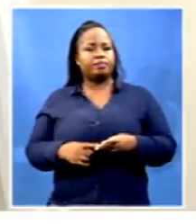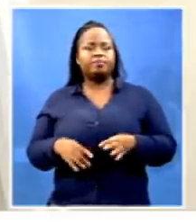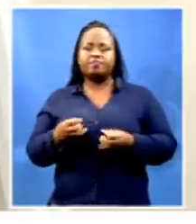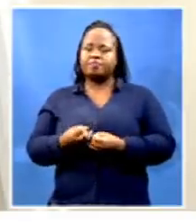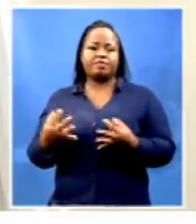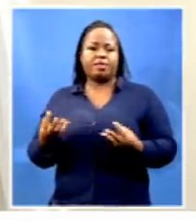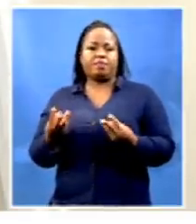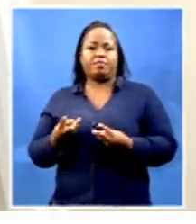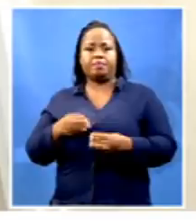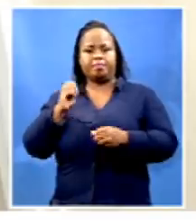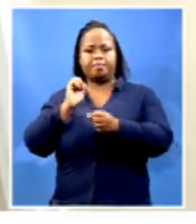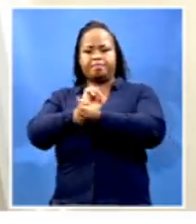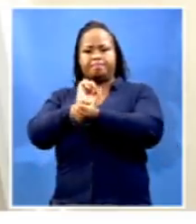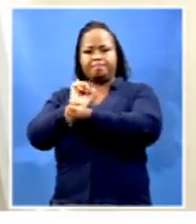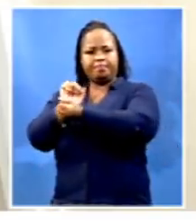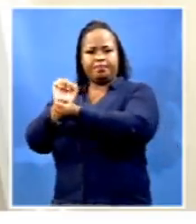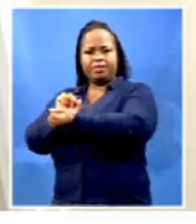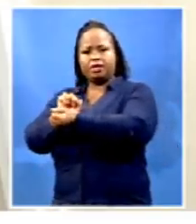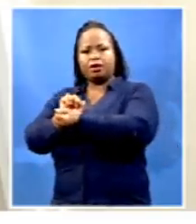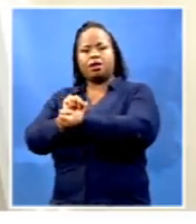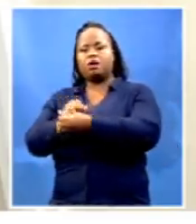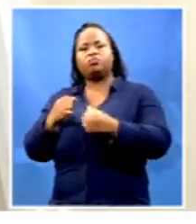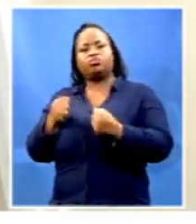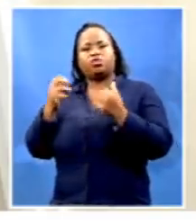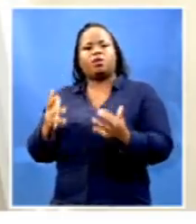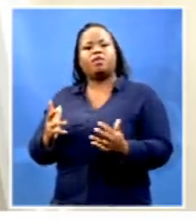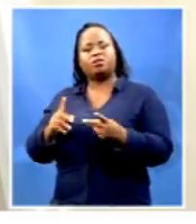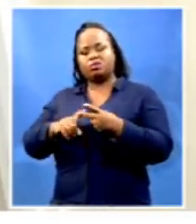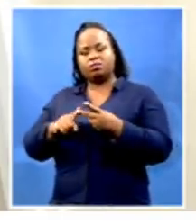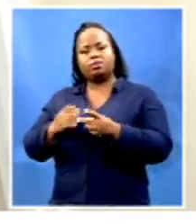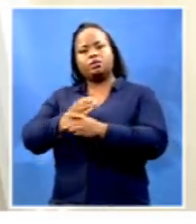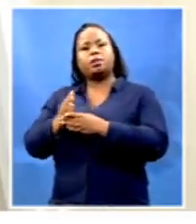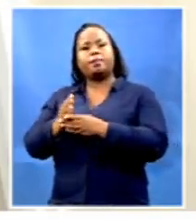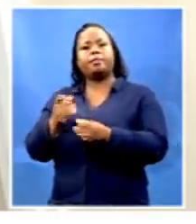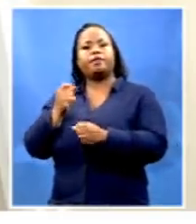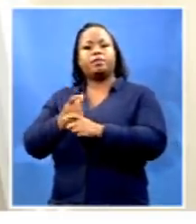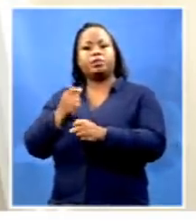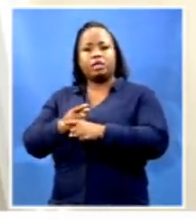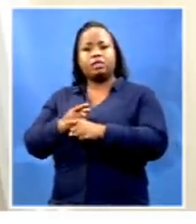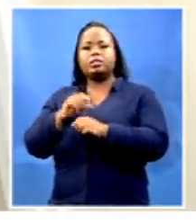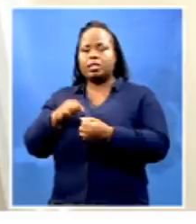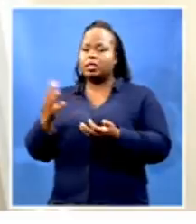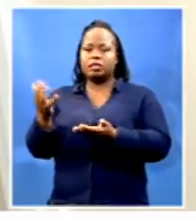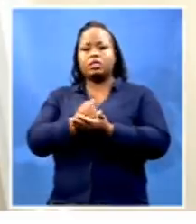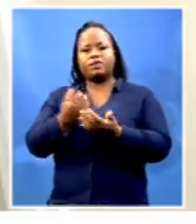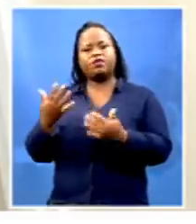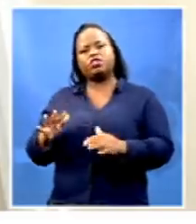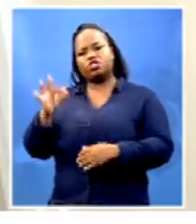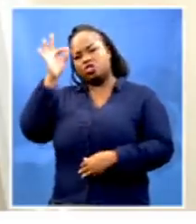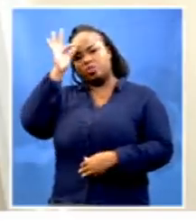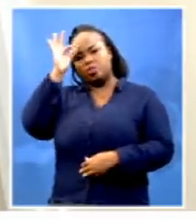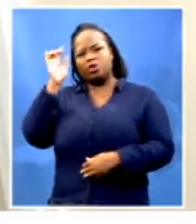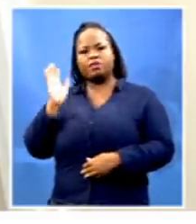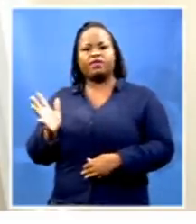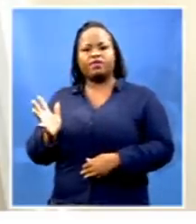people have been arrested. A lot of have some of the taxis were impounded. It's a